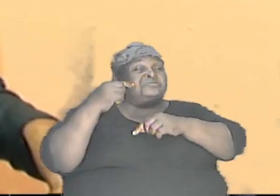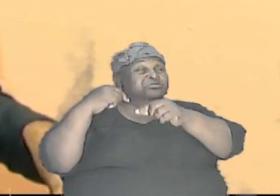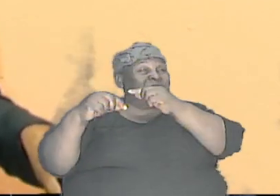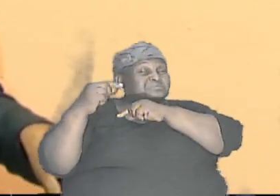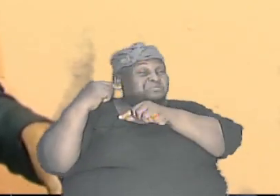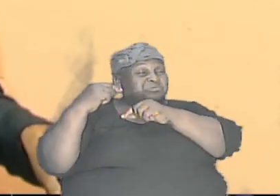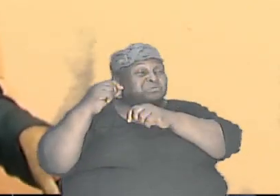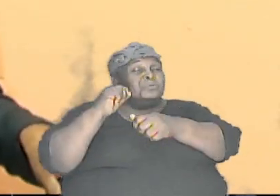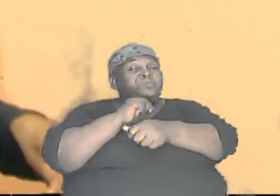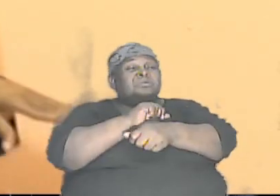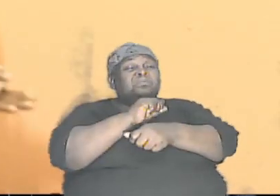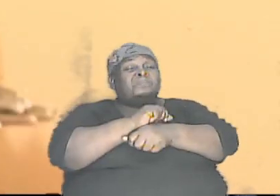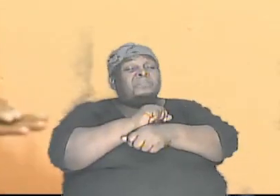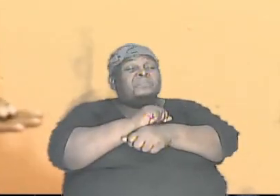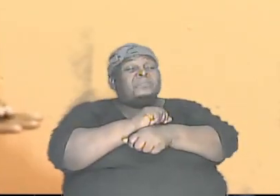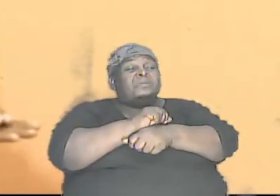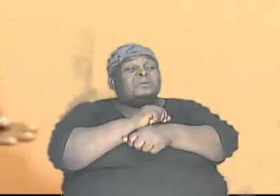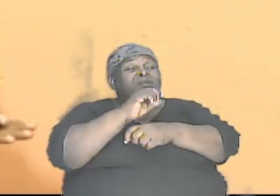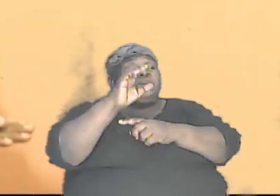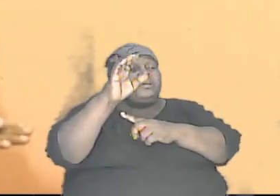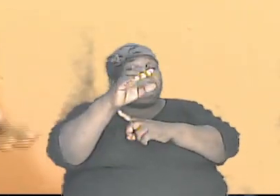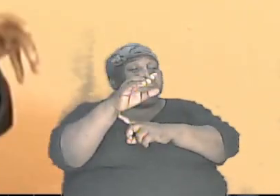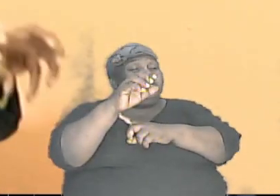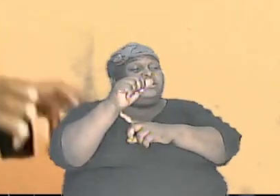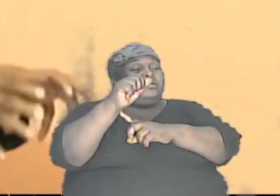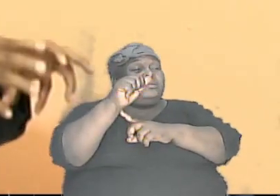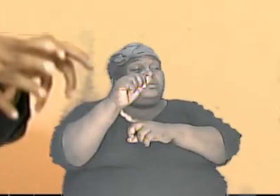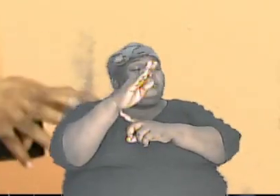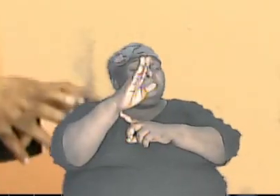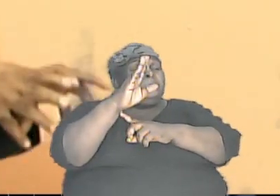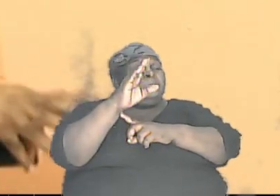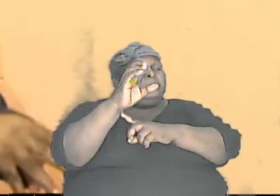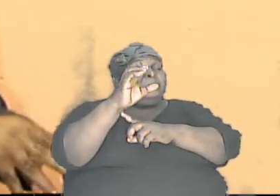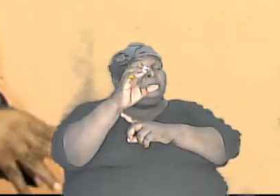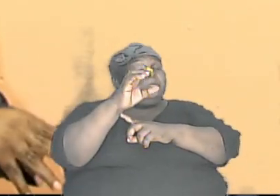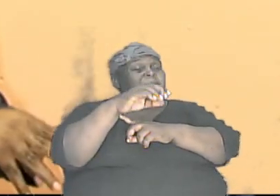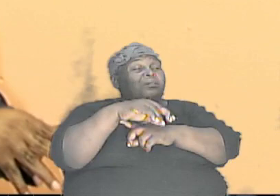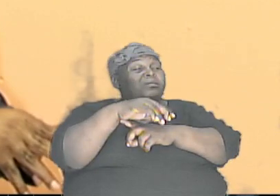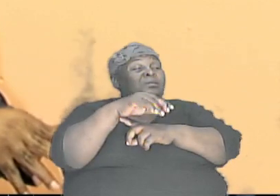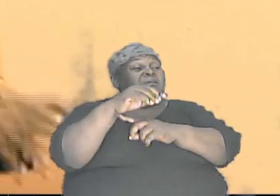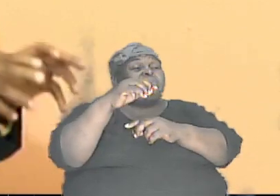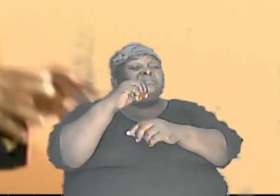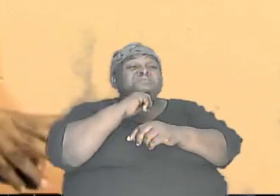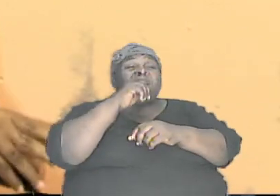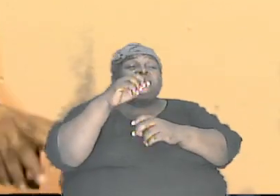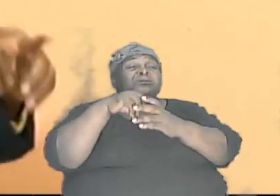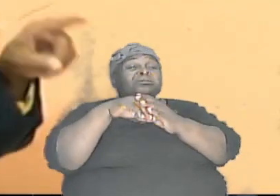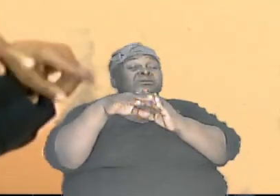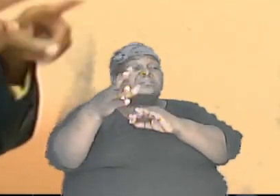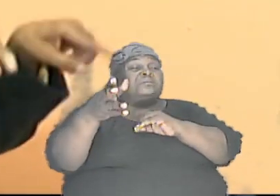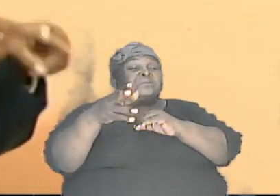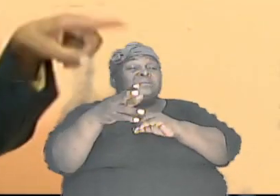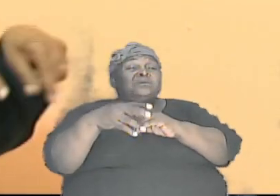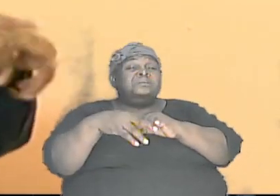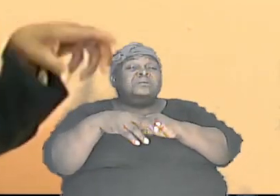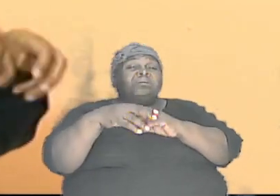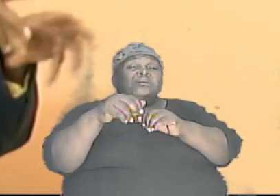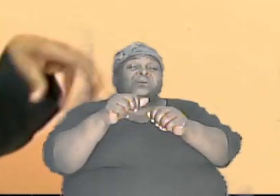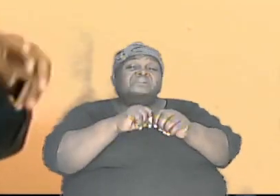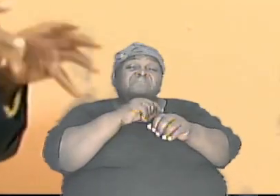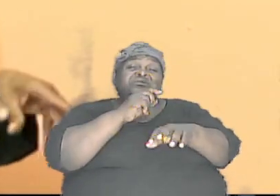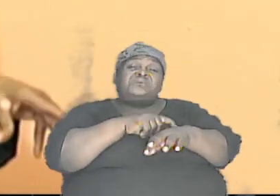because the capital A's are not in their gene pool. So every time that they have children, their children are going to look